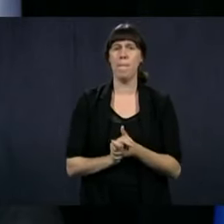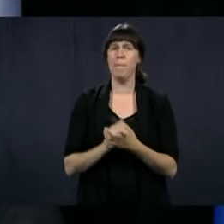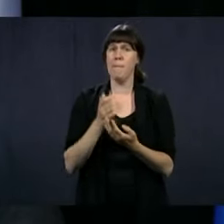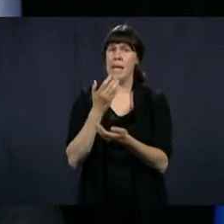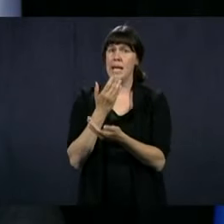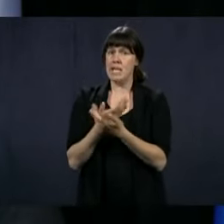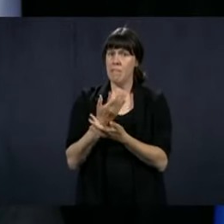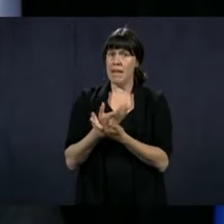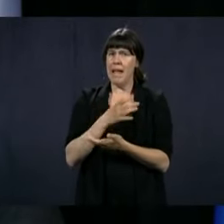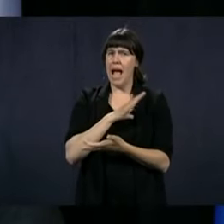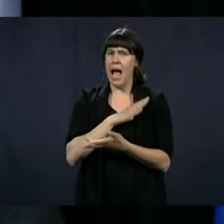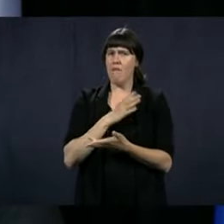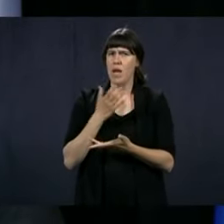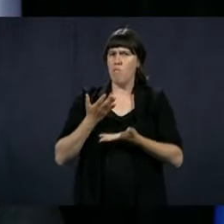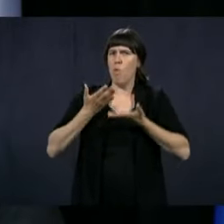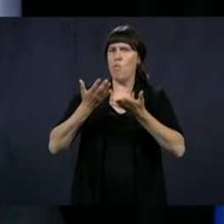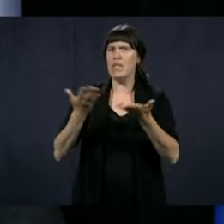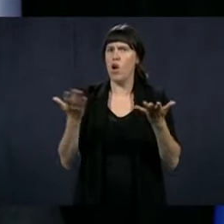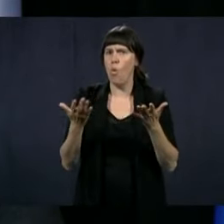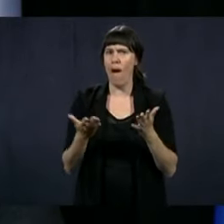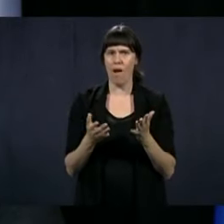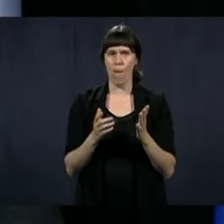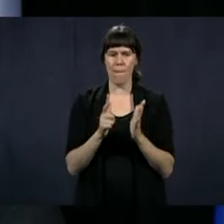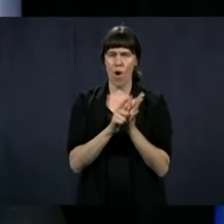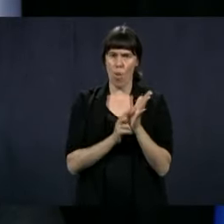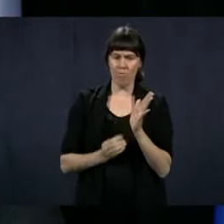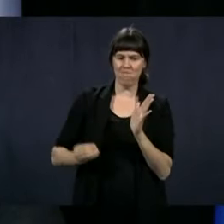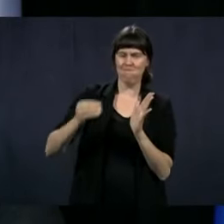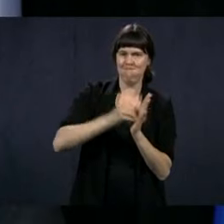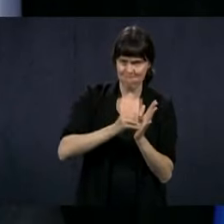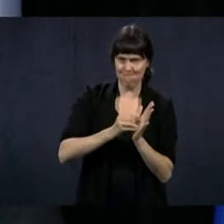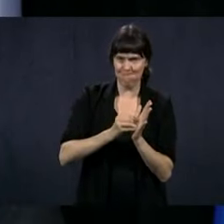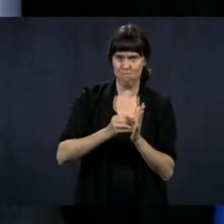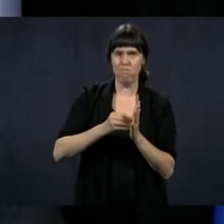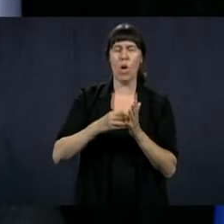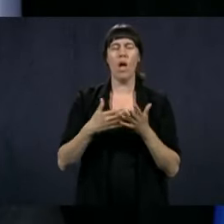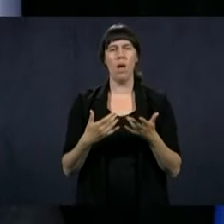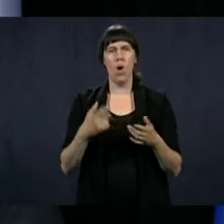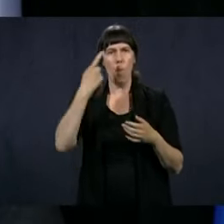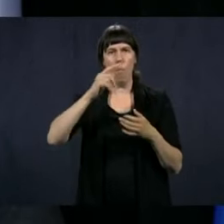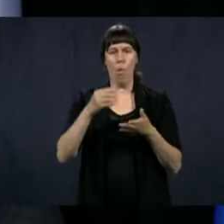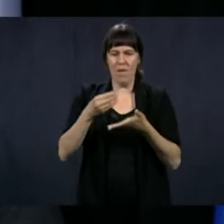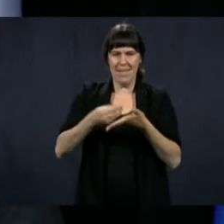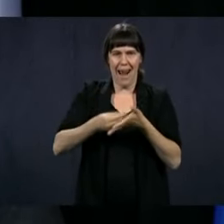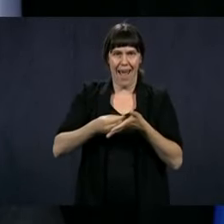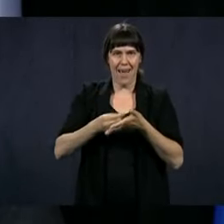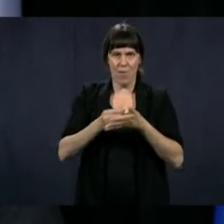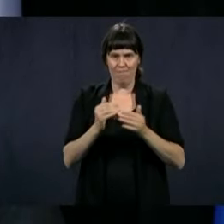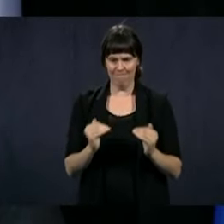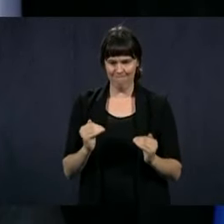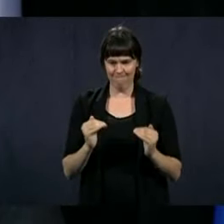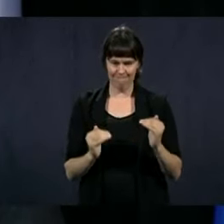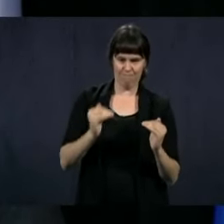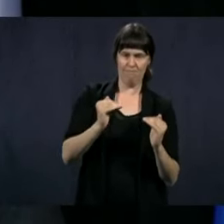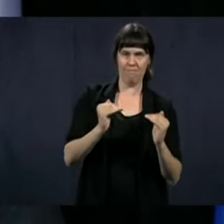using a decree to have a floor wage. What help are we talking about here?